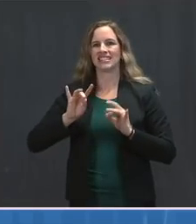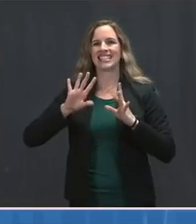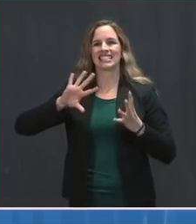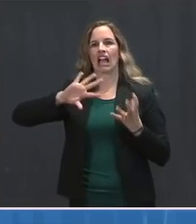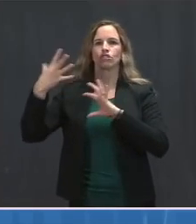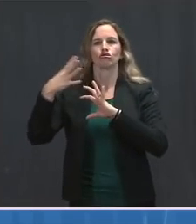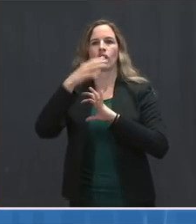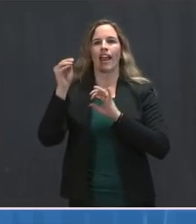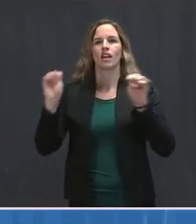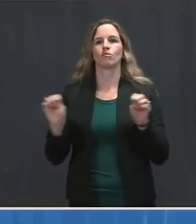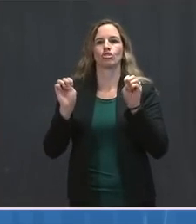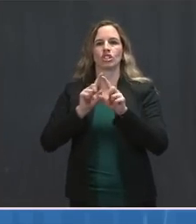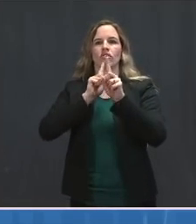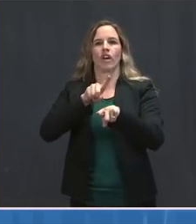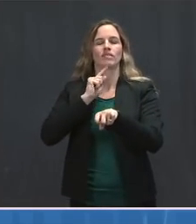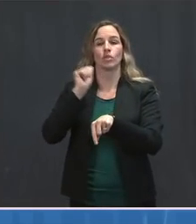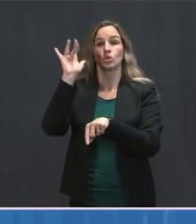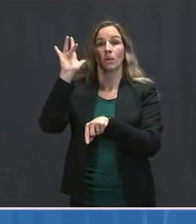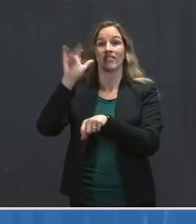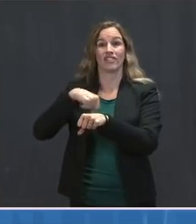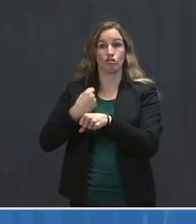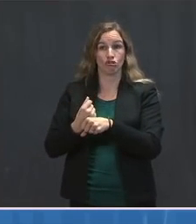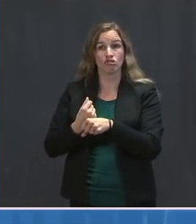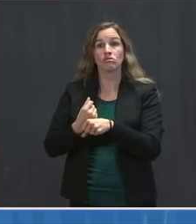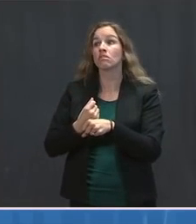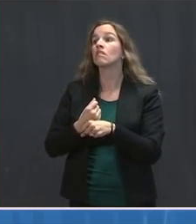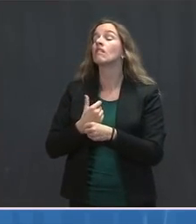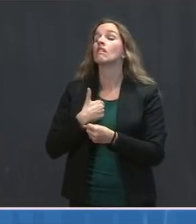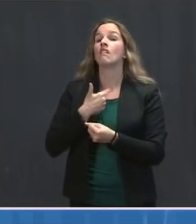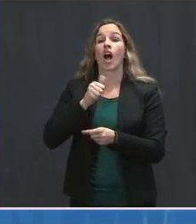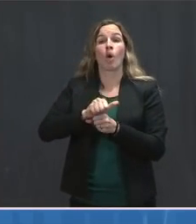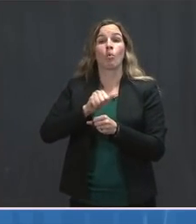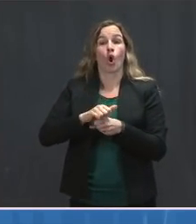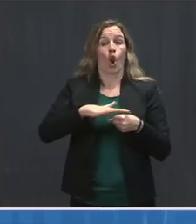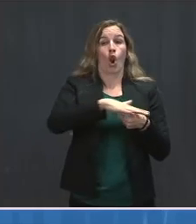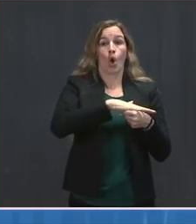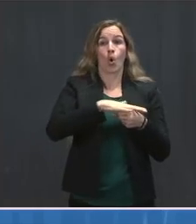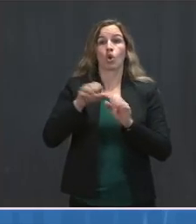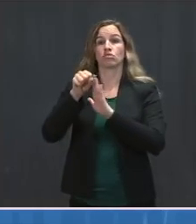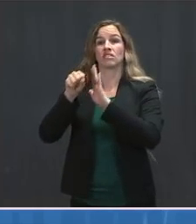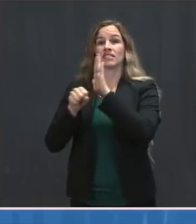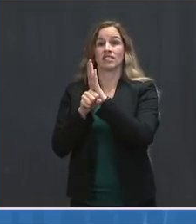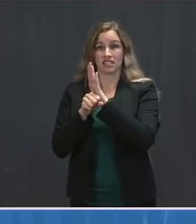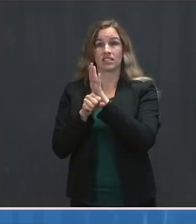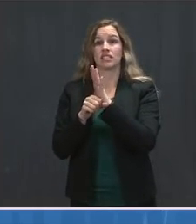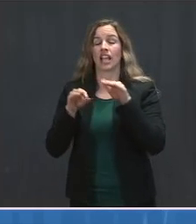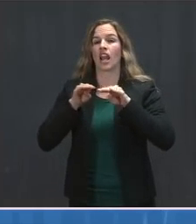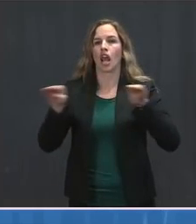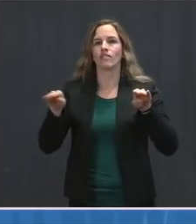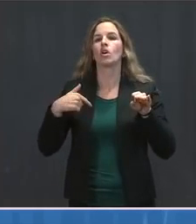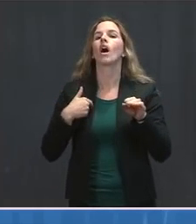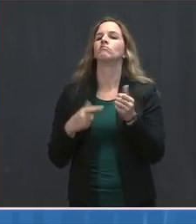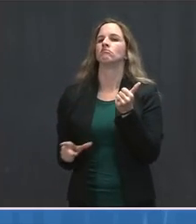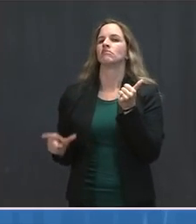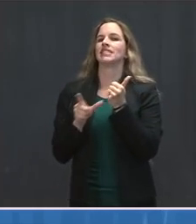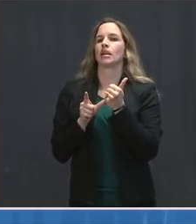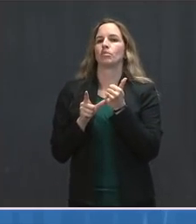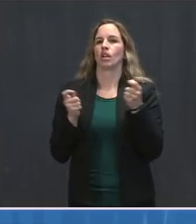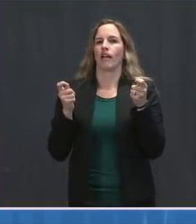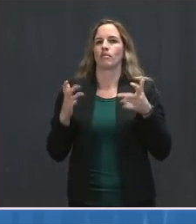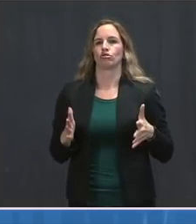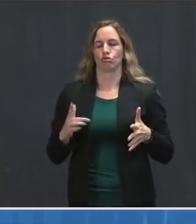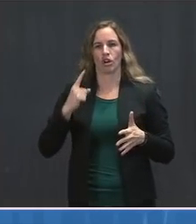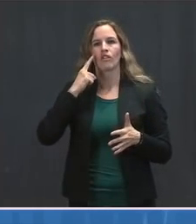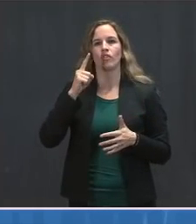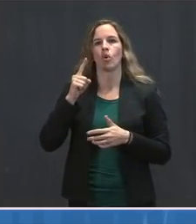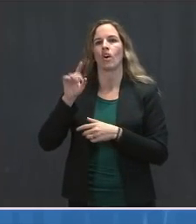years, and I've worked at the local and state level and served as a deputy administrator at FEMA for eight years. I've also been a firefighter